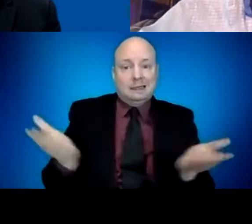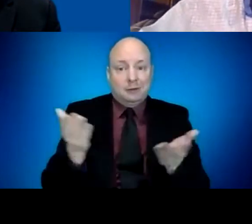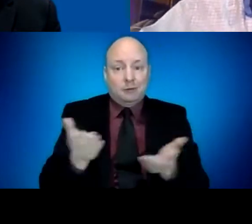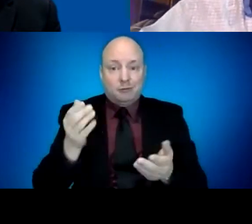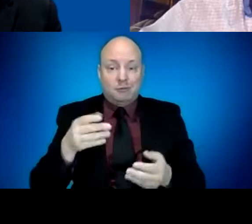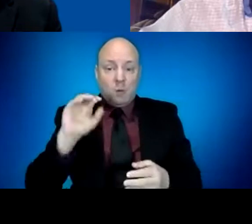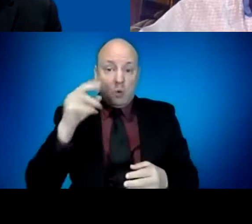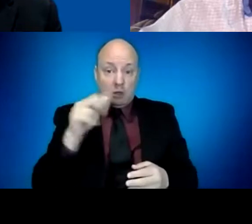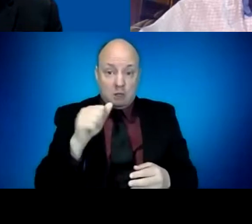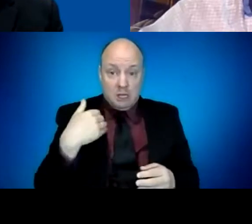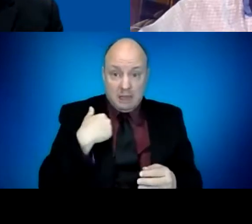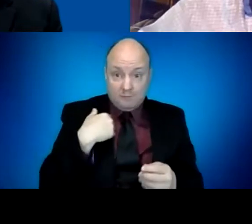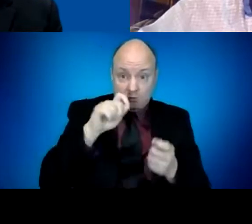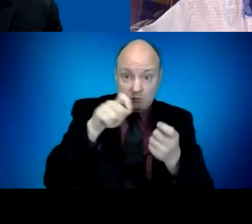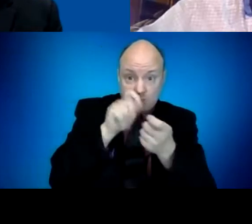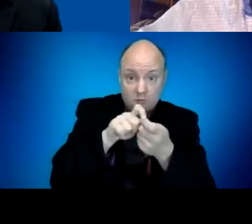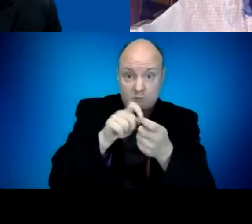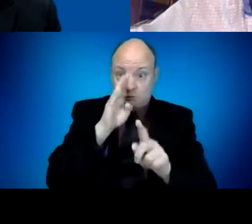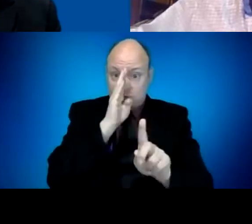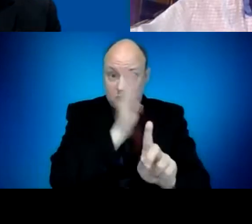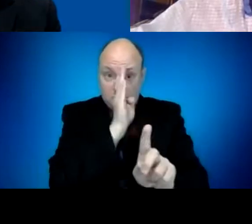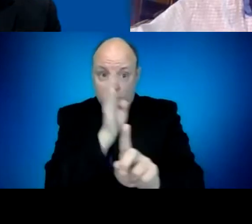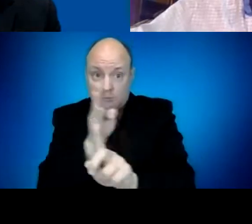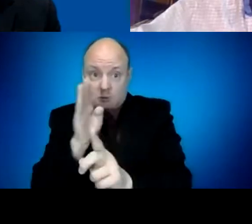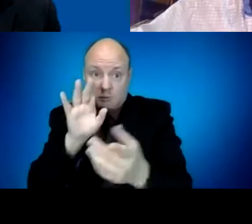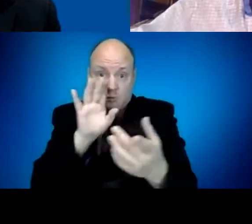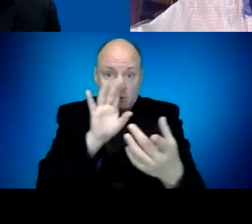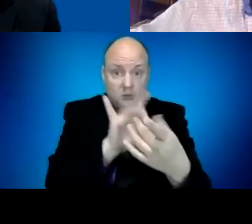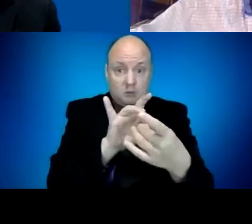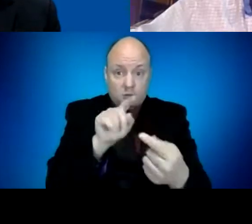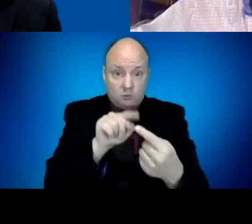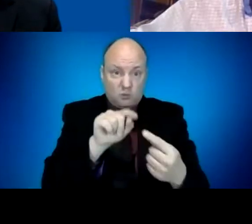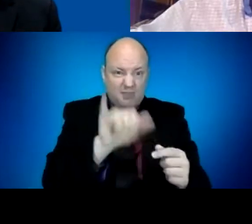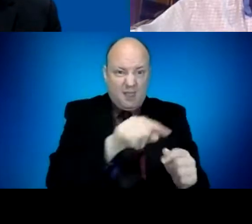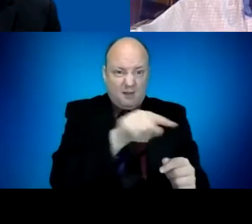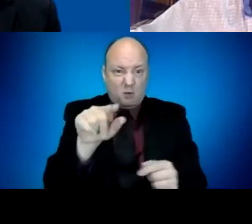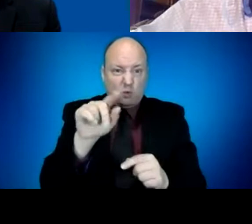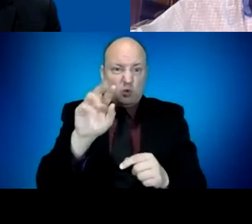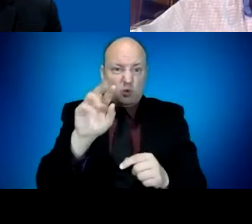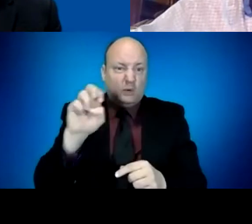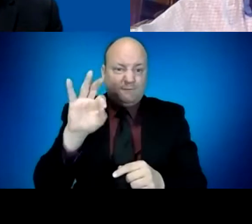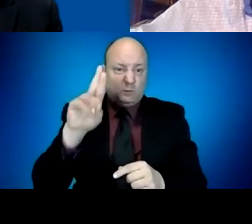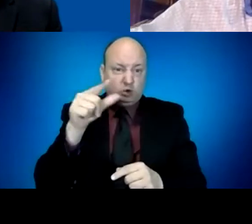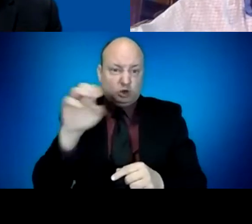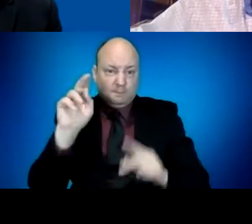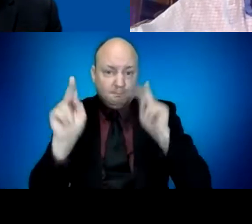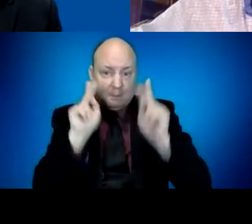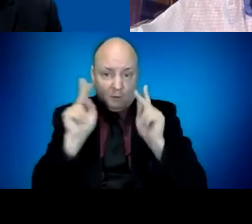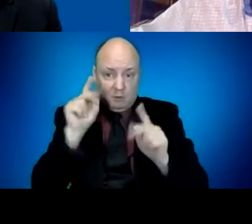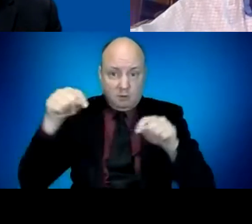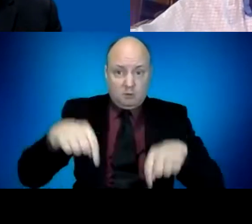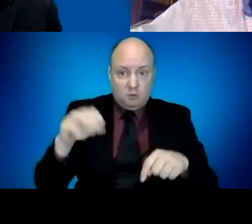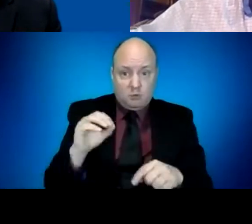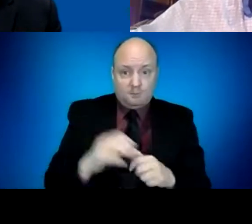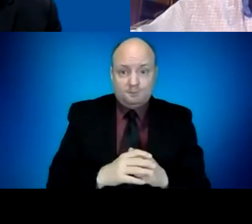those individual groups? Yeah, I would say there are kind of three prongs to that. The first is we are working with a